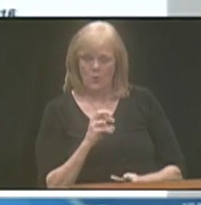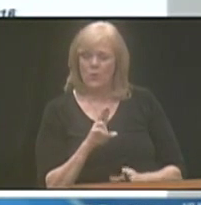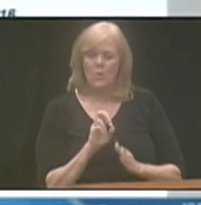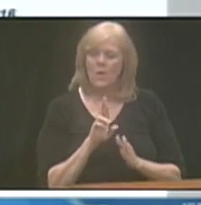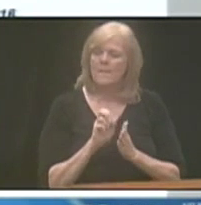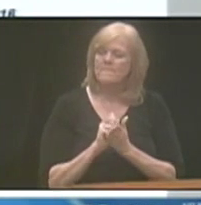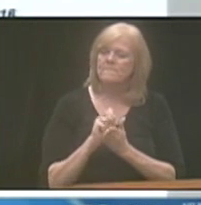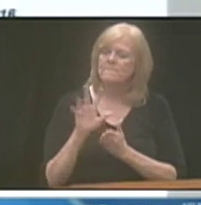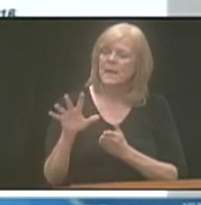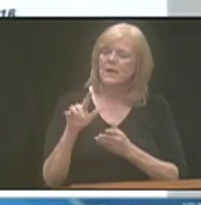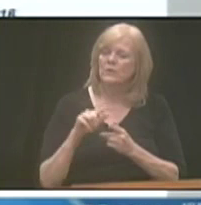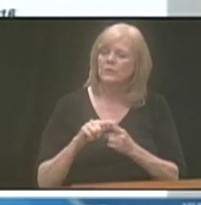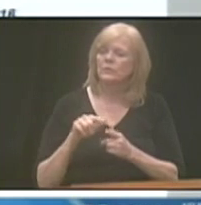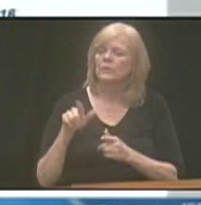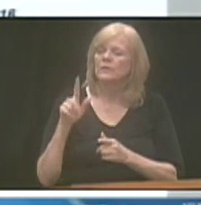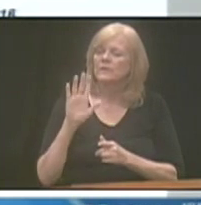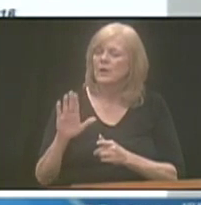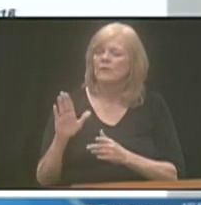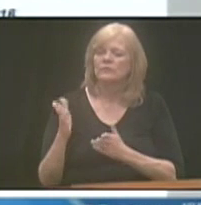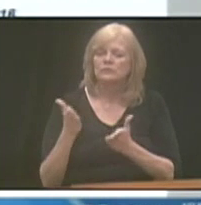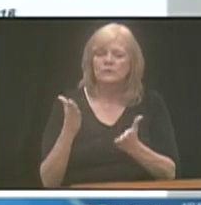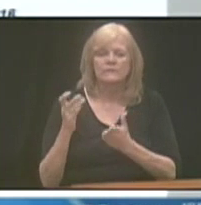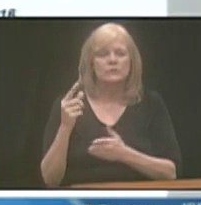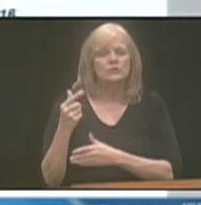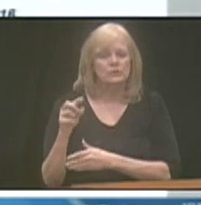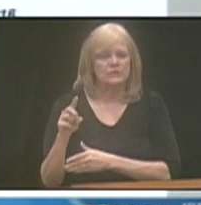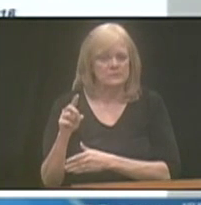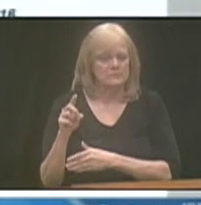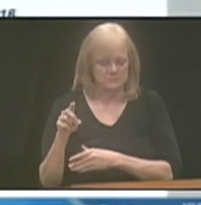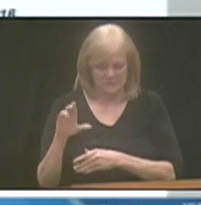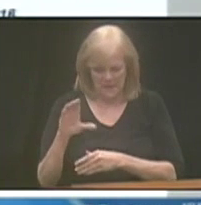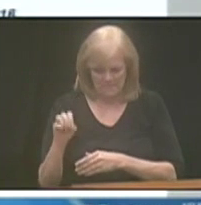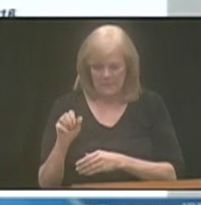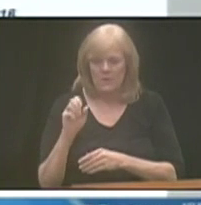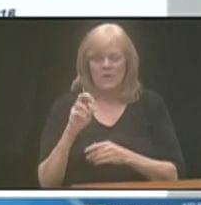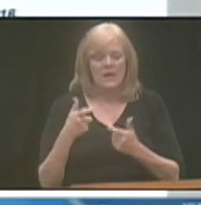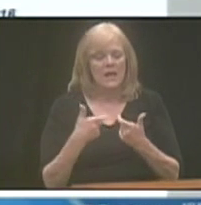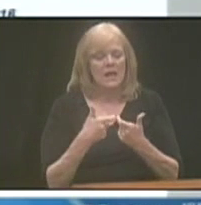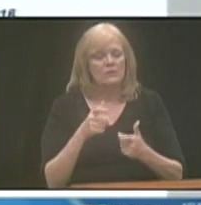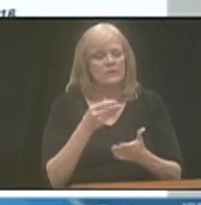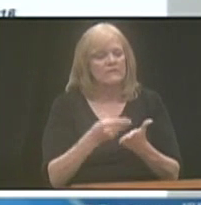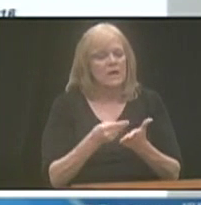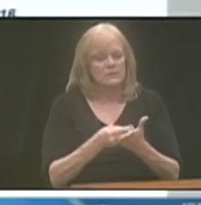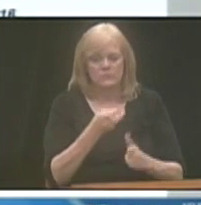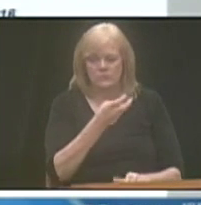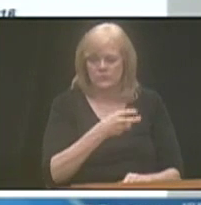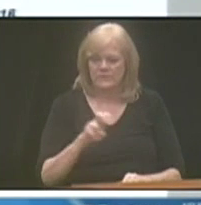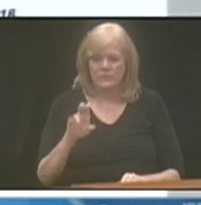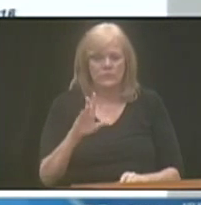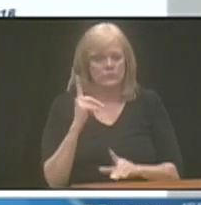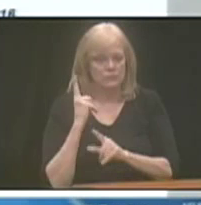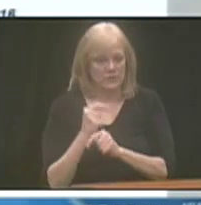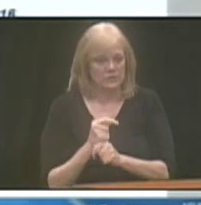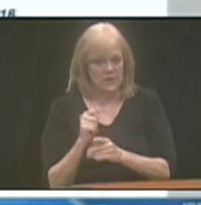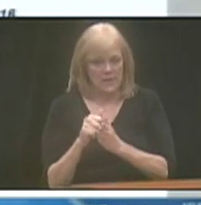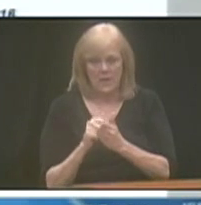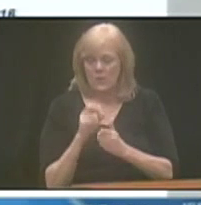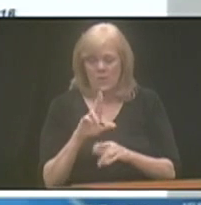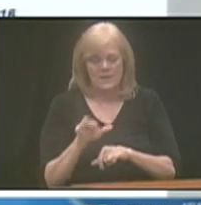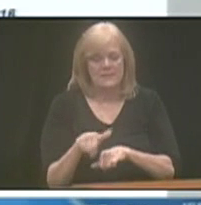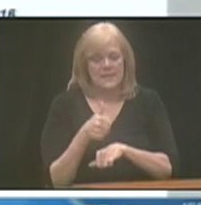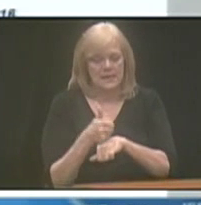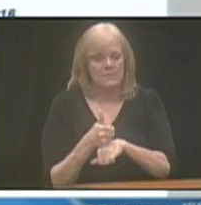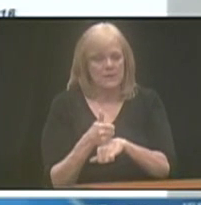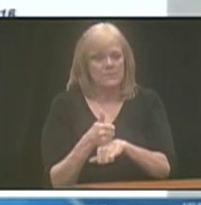party to pay for a service or a good on your behalf. You can do an electronic fund transfer into your traditional account or even